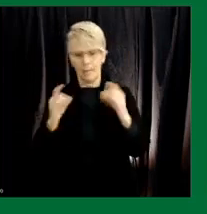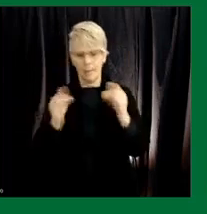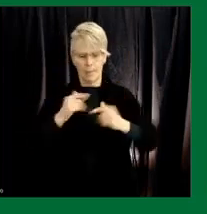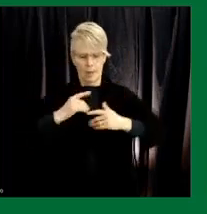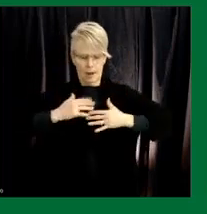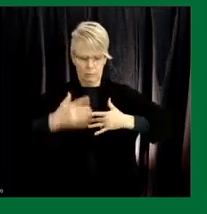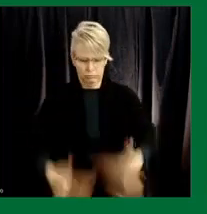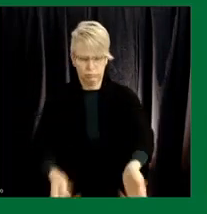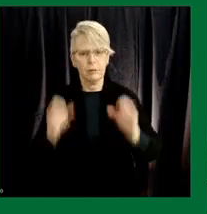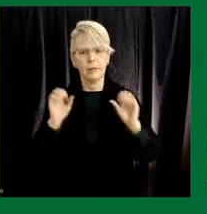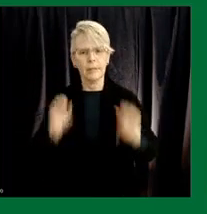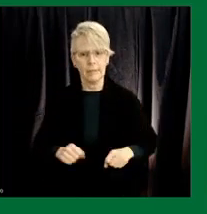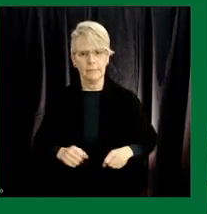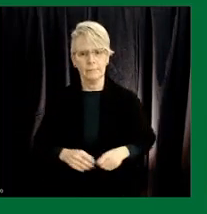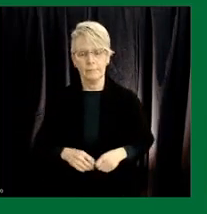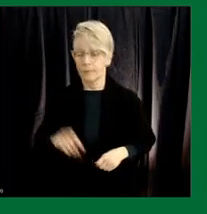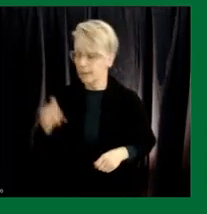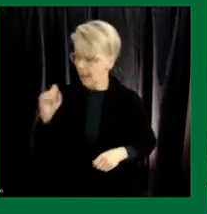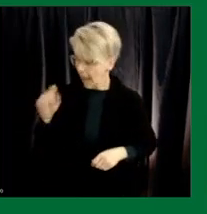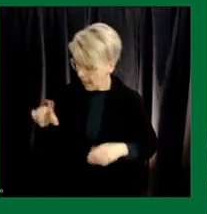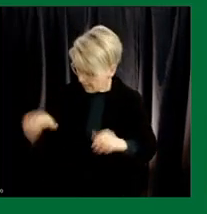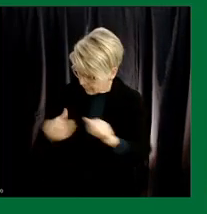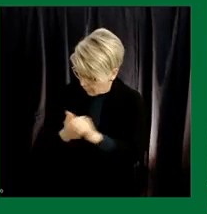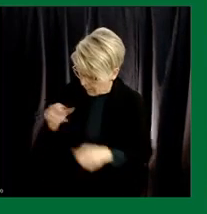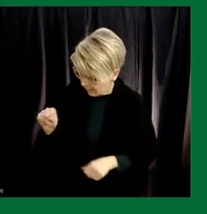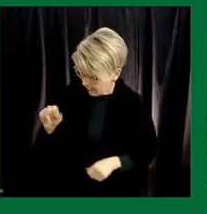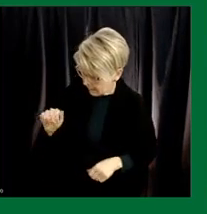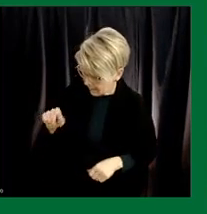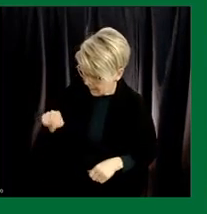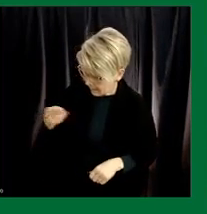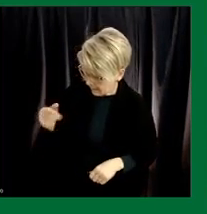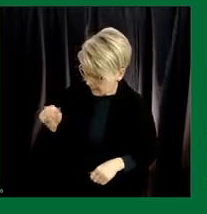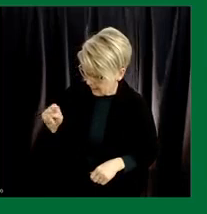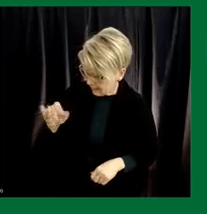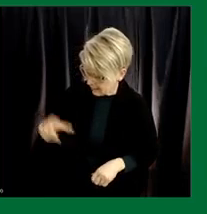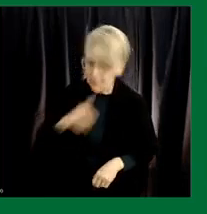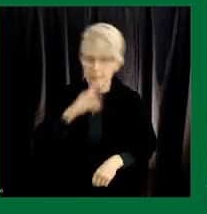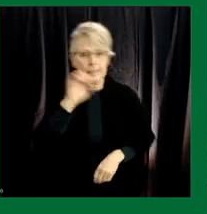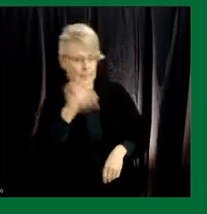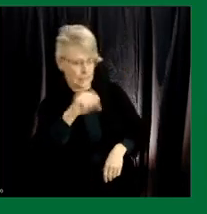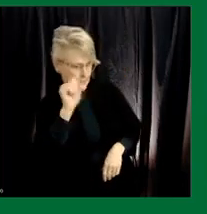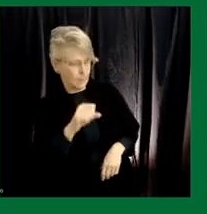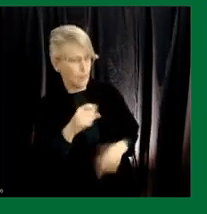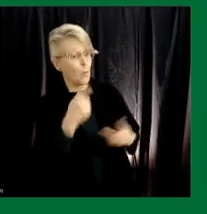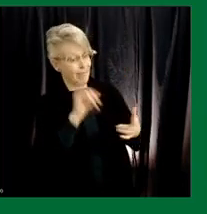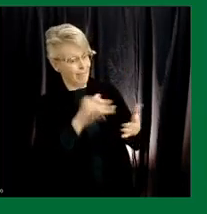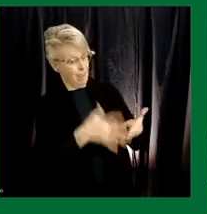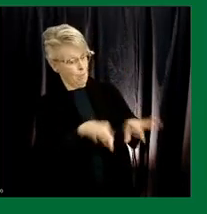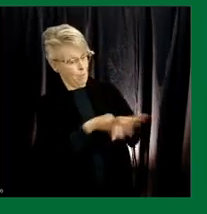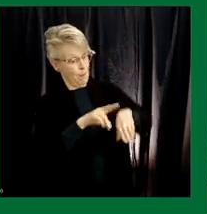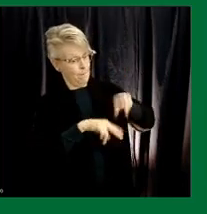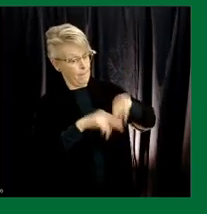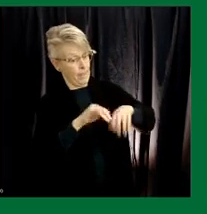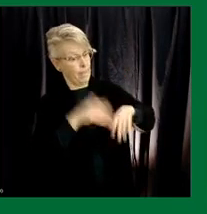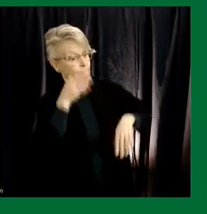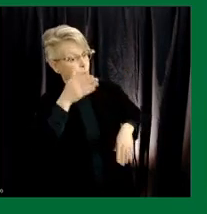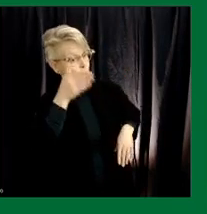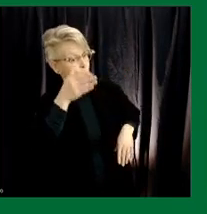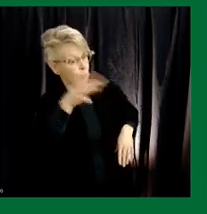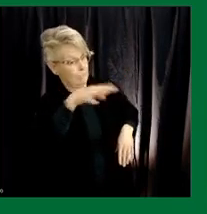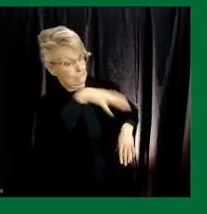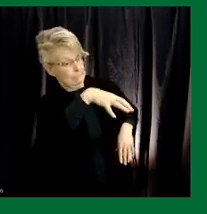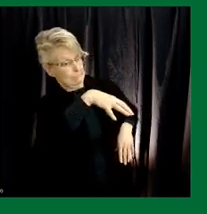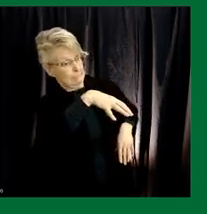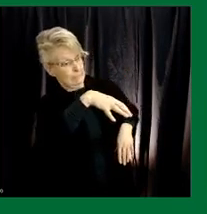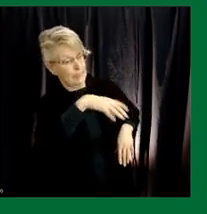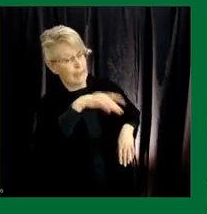yes uh so given how important and how crucial this facility will be in the future if indeed it it uh